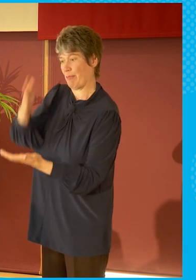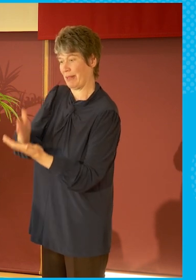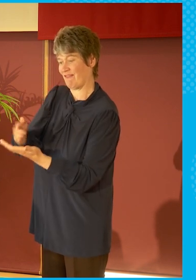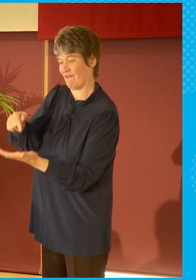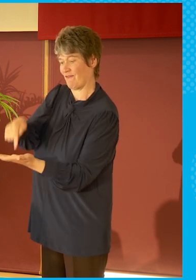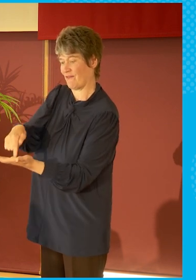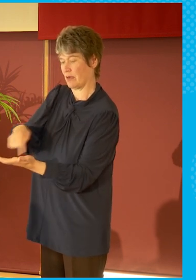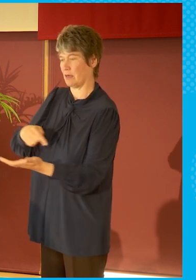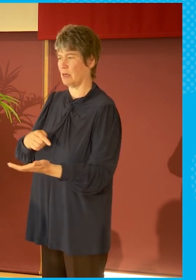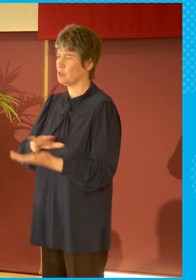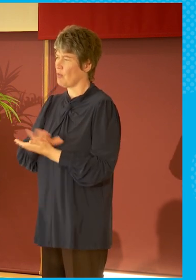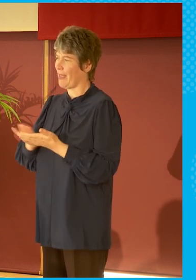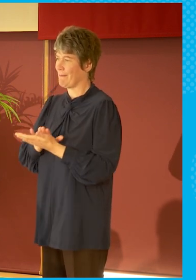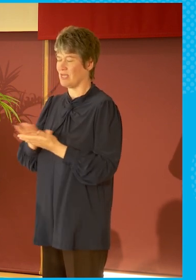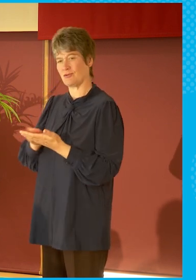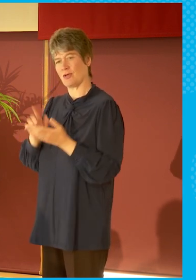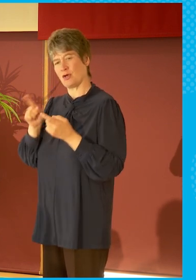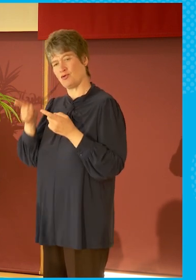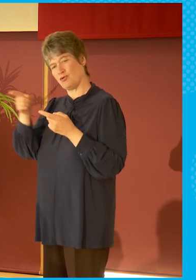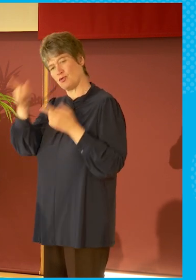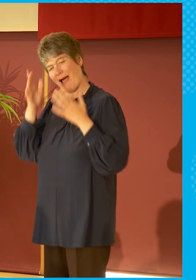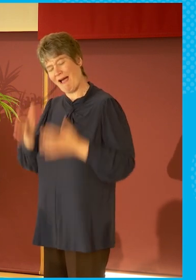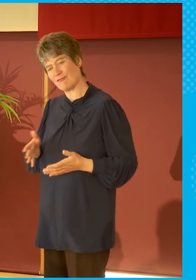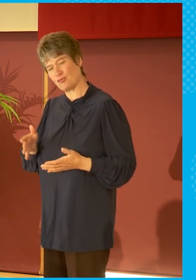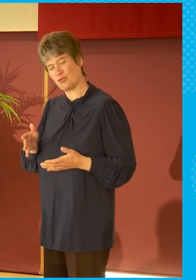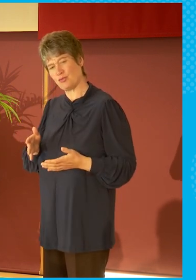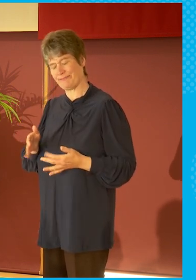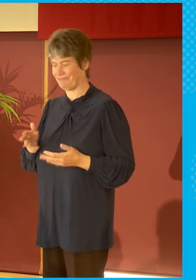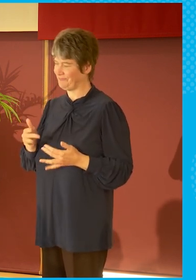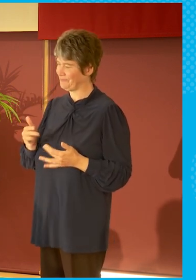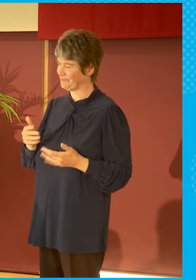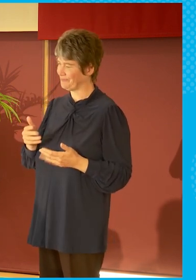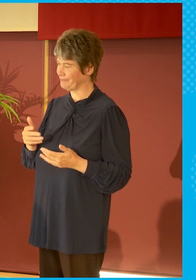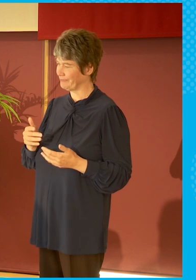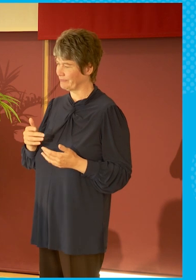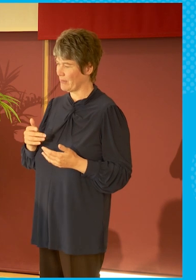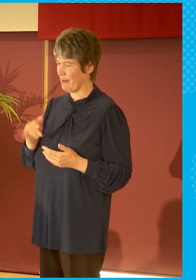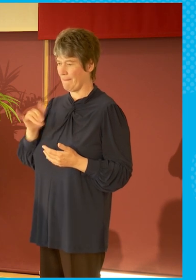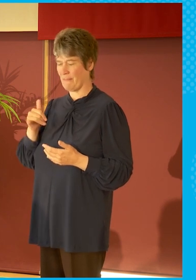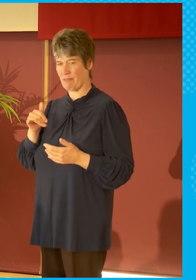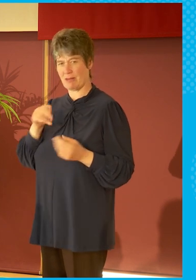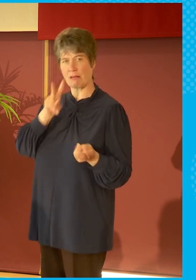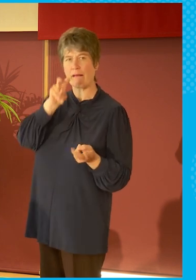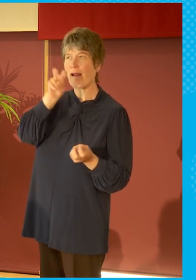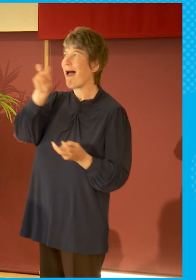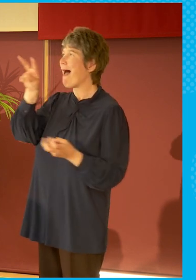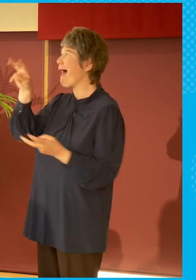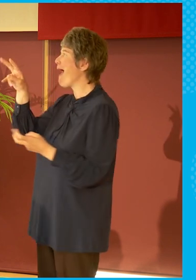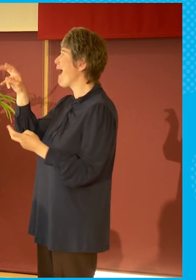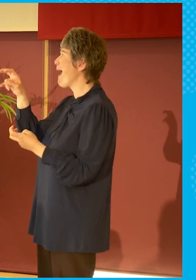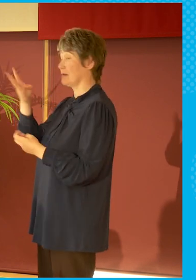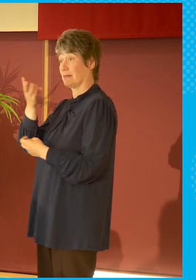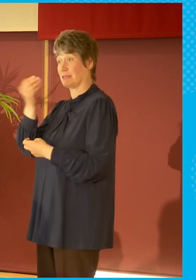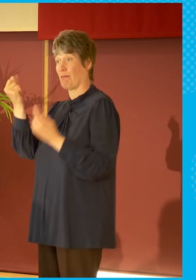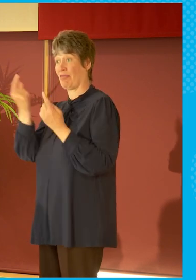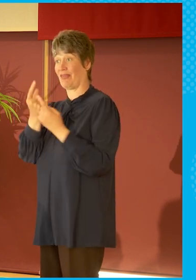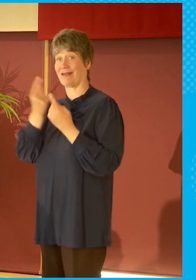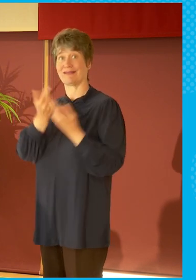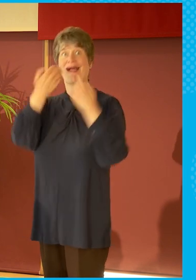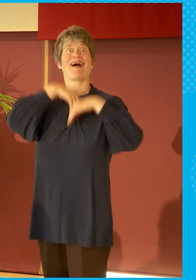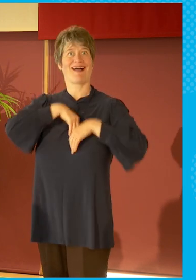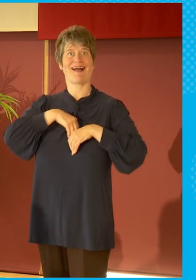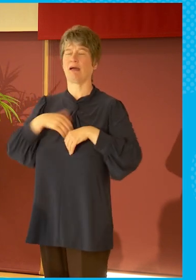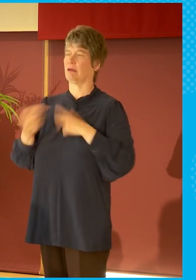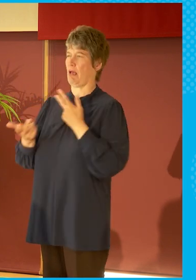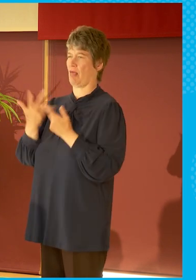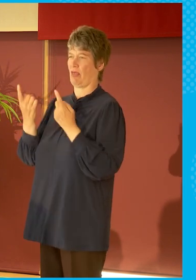inclined to, I think, filter things a bit, weigh things up, and